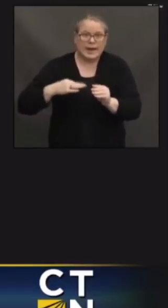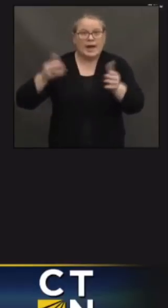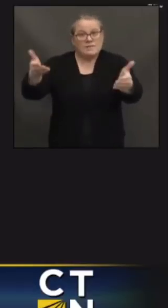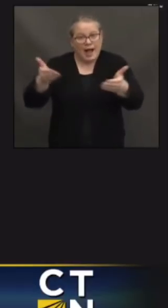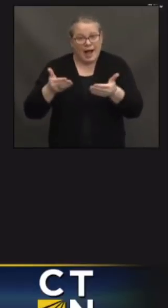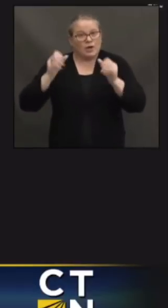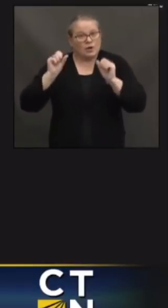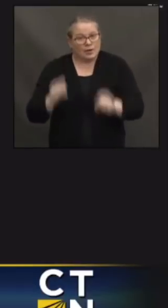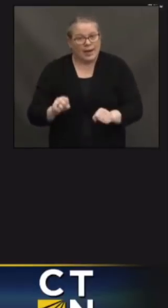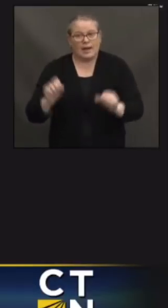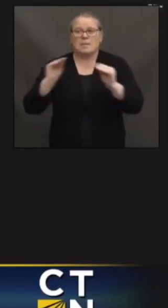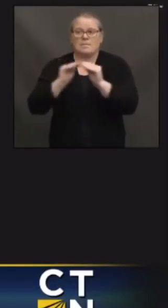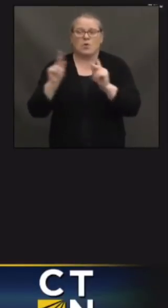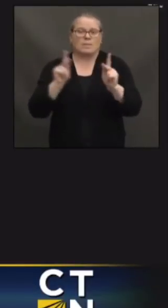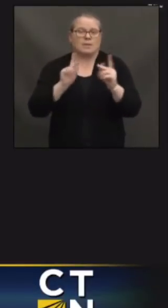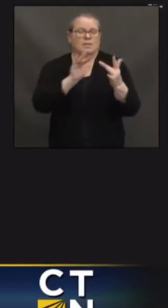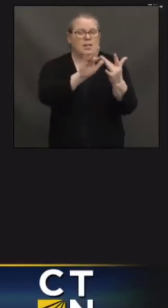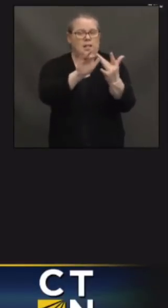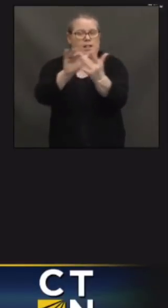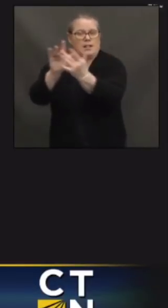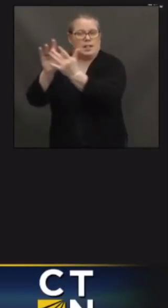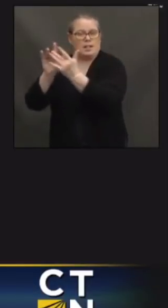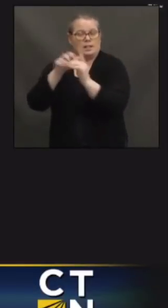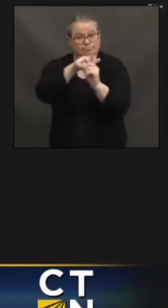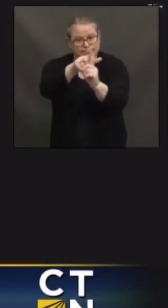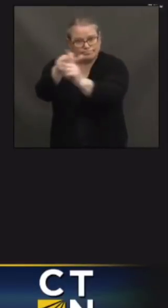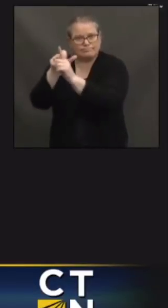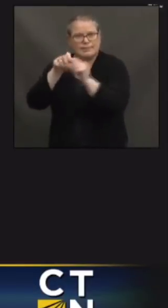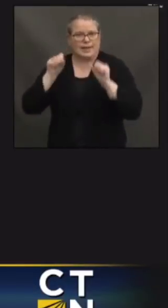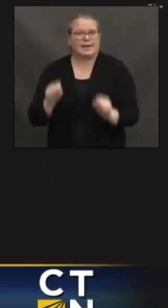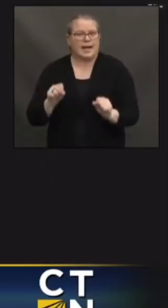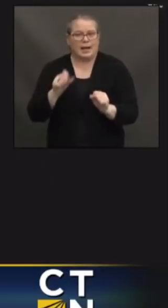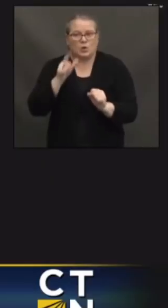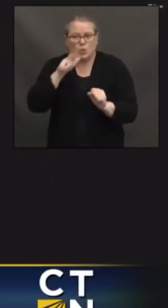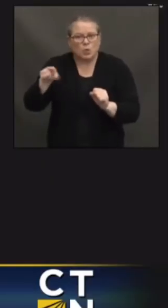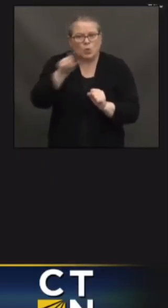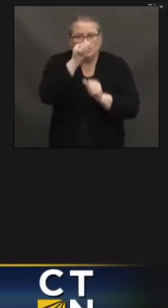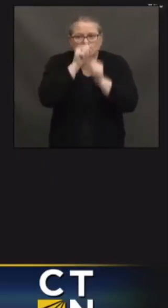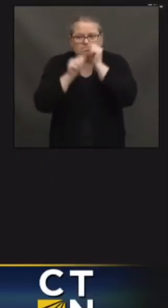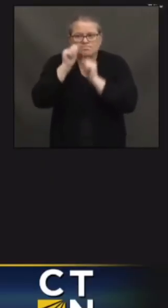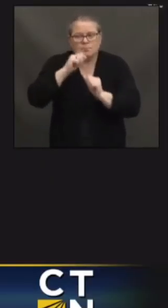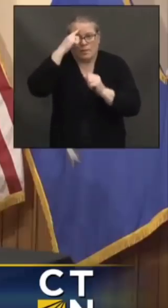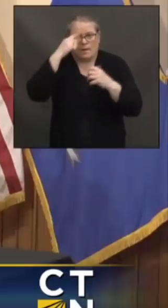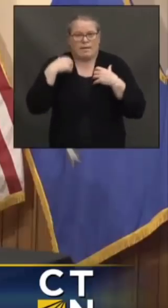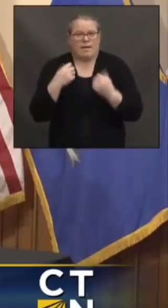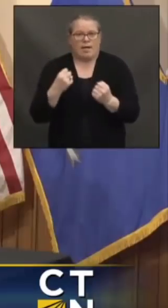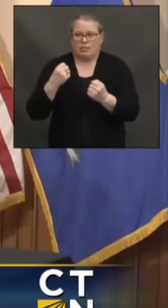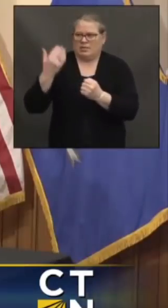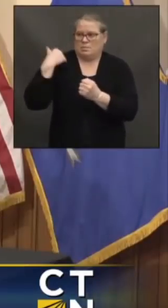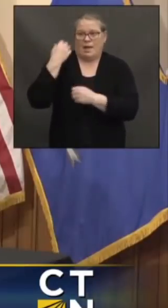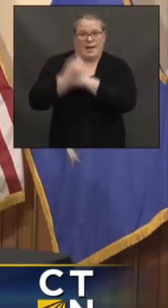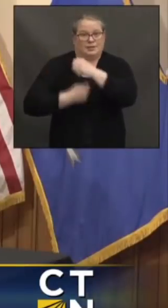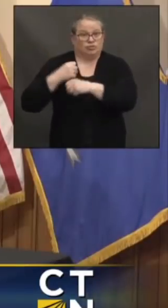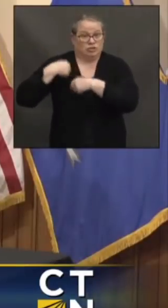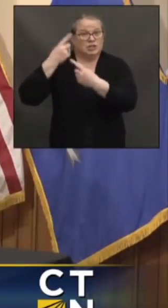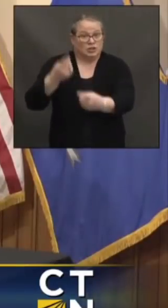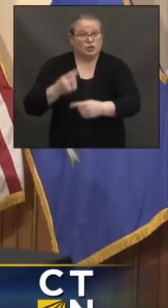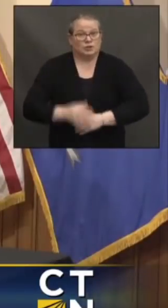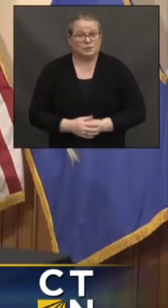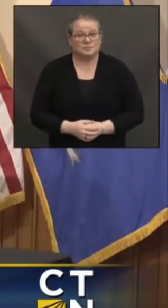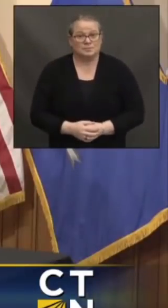reach more people that have been in mental health crisis over the course of the last year. Thank you, Senator. And, Governor,